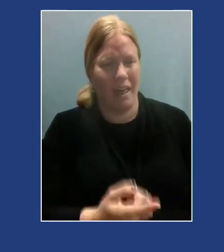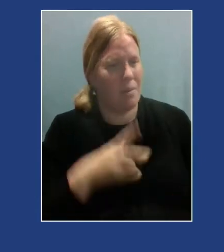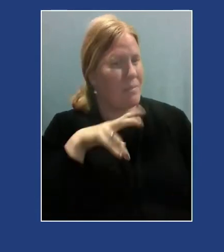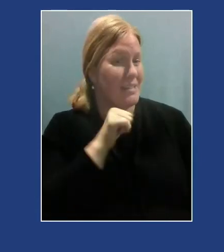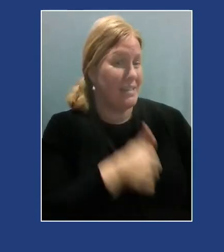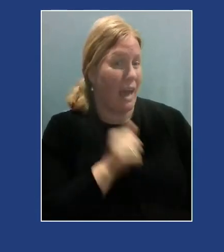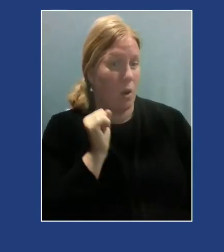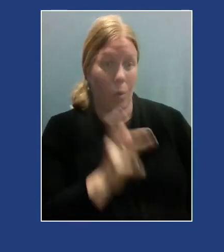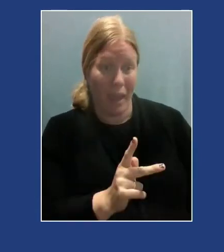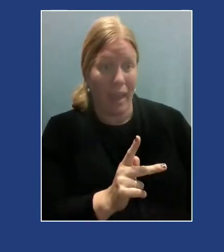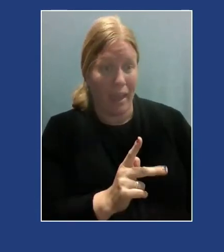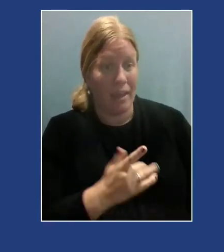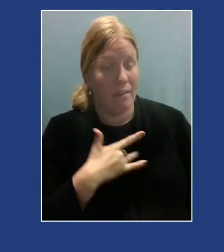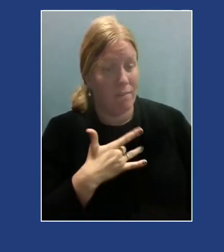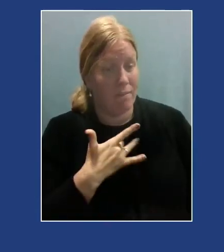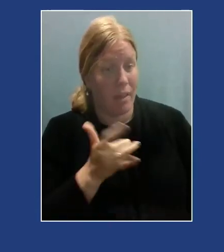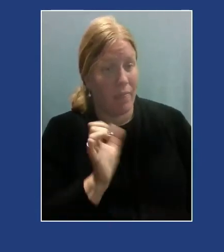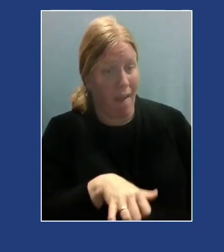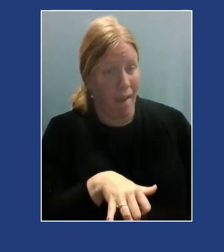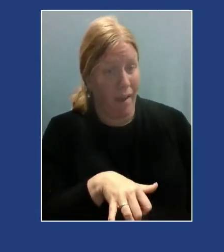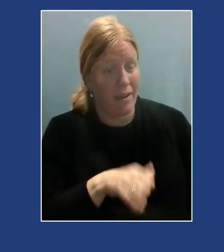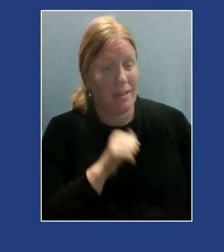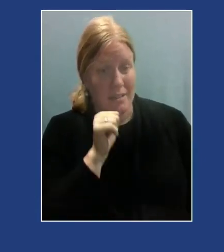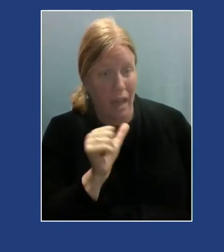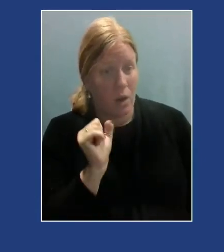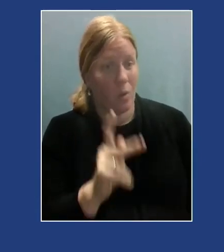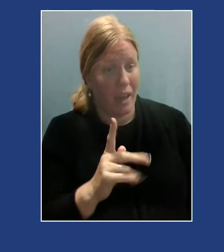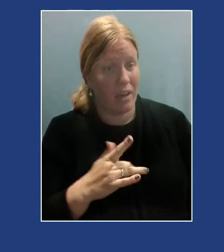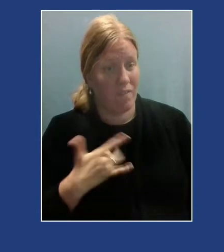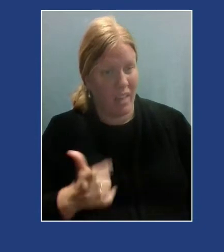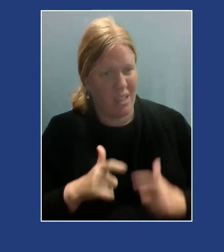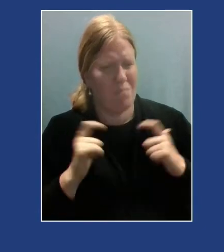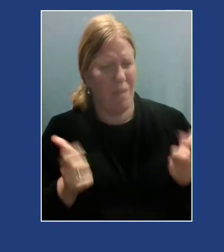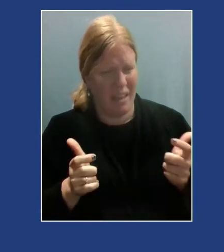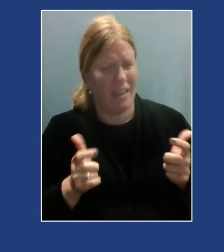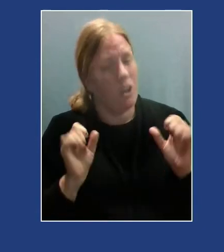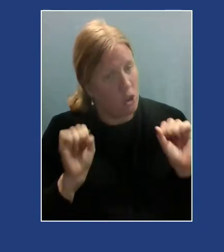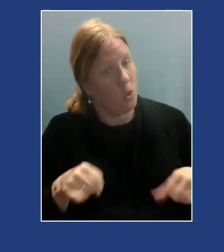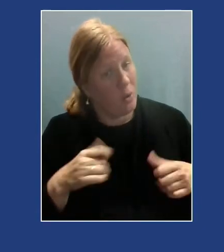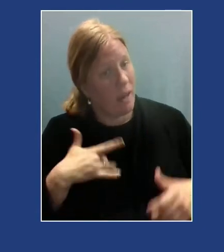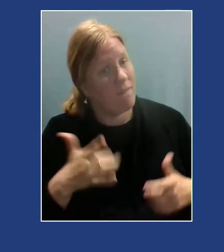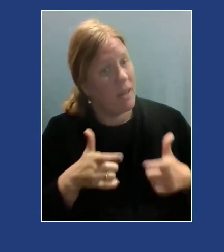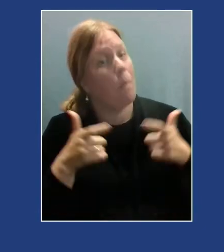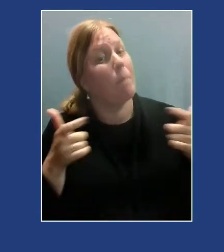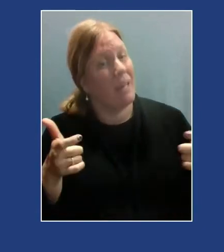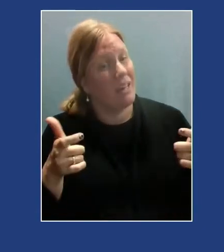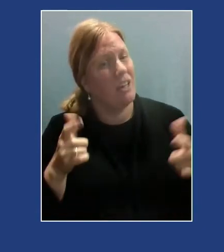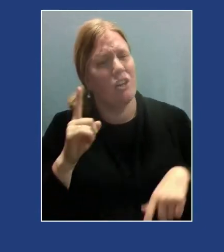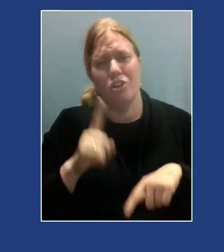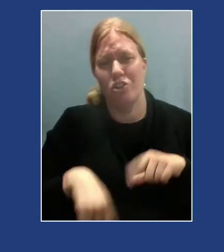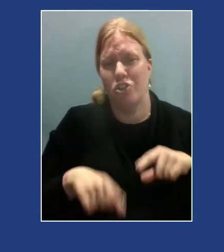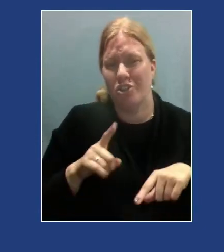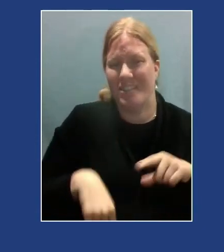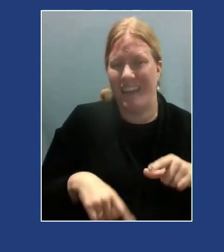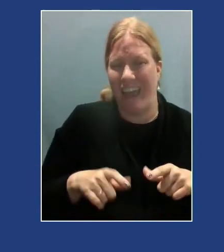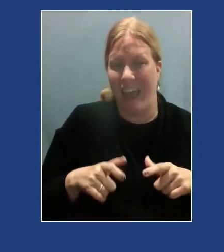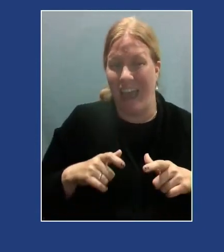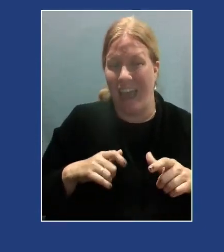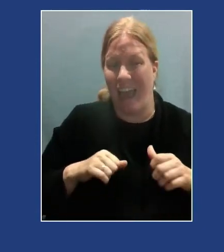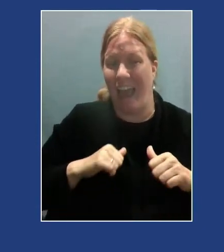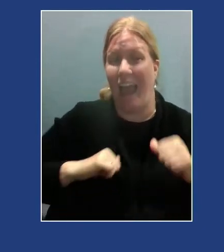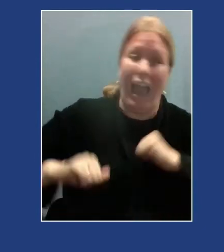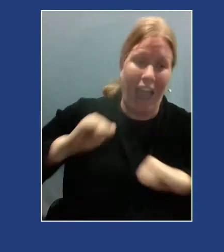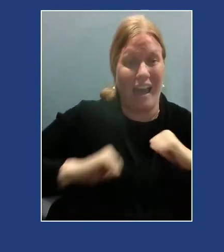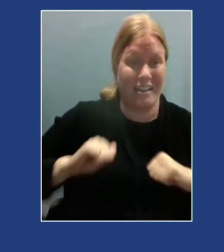okay to feel and it's not okay to feel big. You can feel big. You just can't act and effectively in response to the bigness.